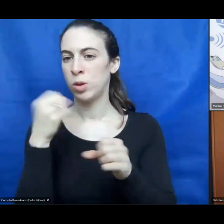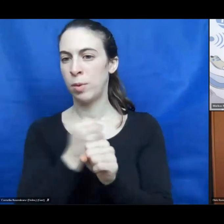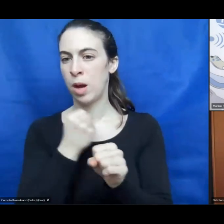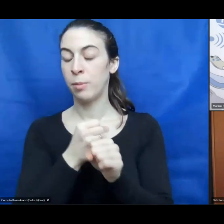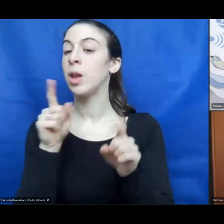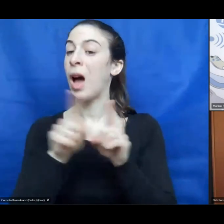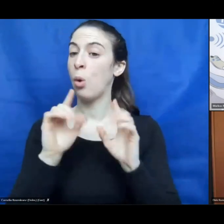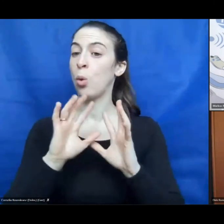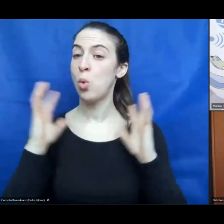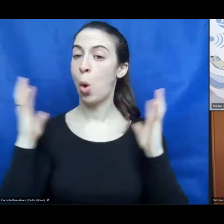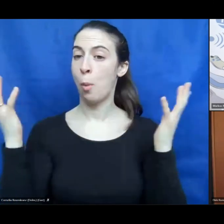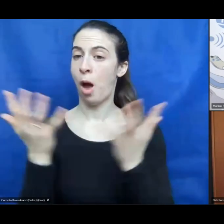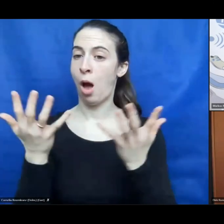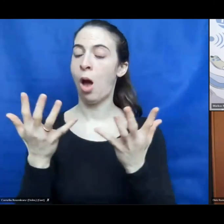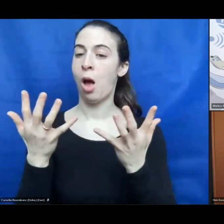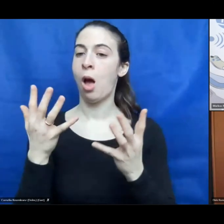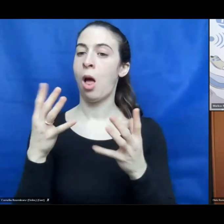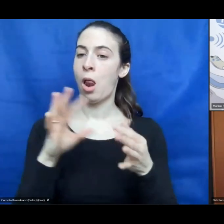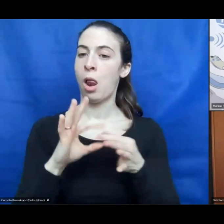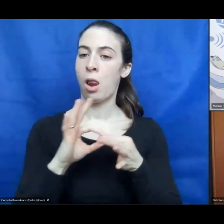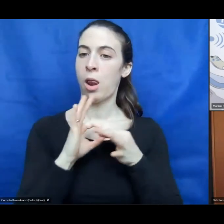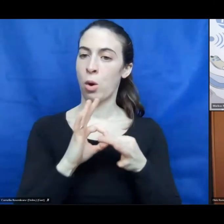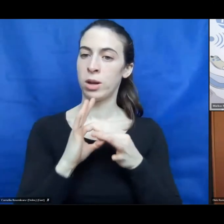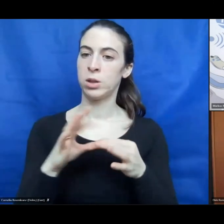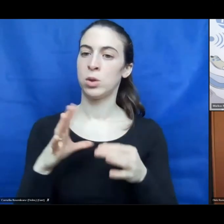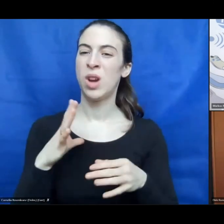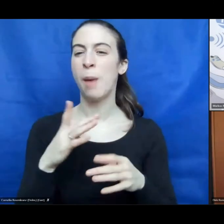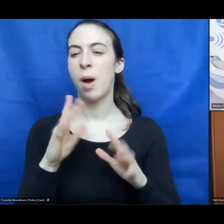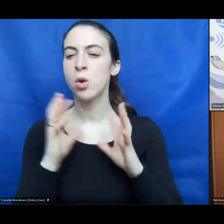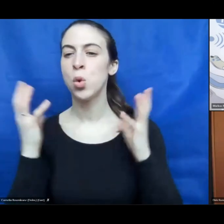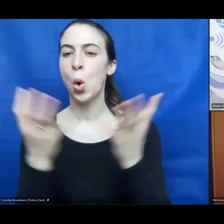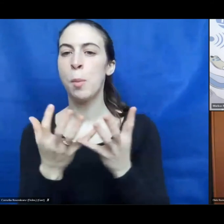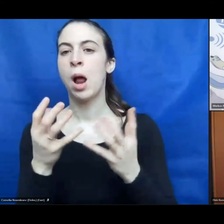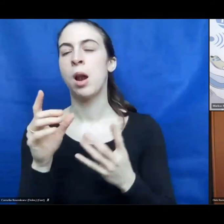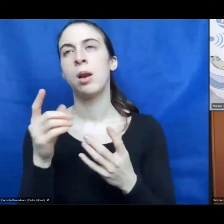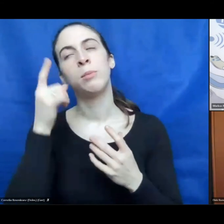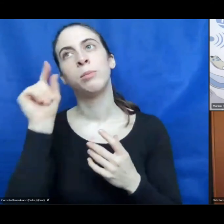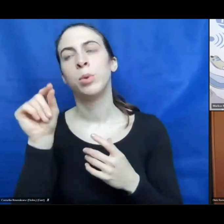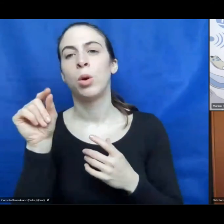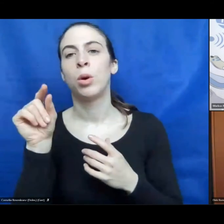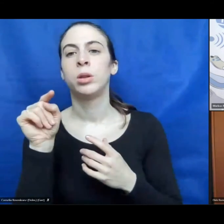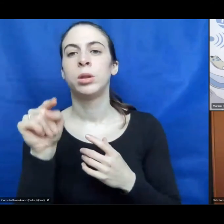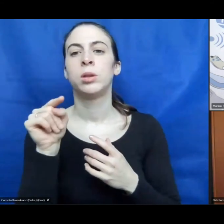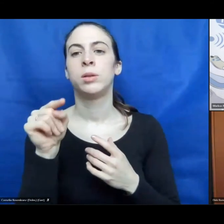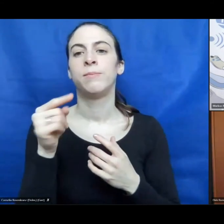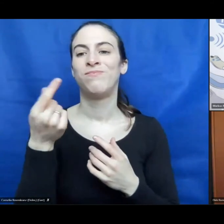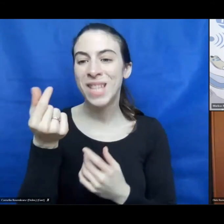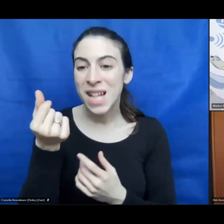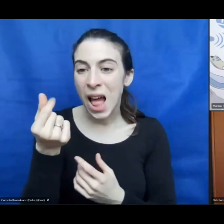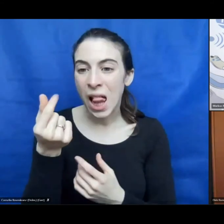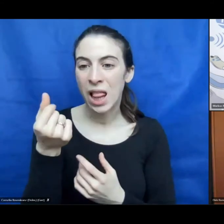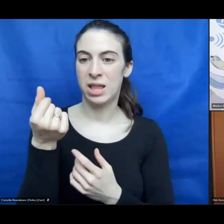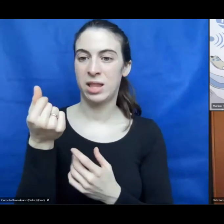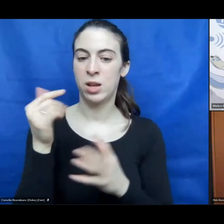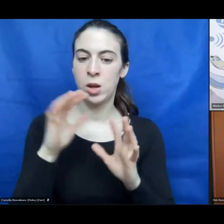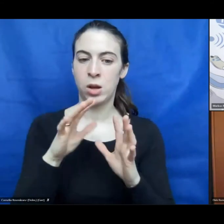organization, but global means that, I would say, the financing of a